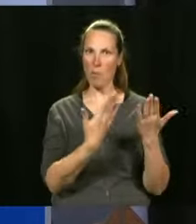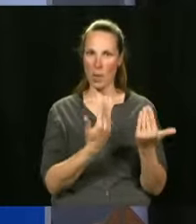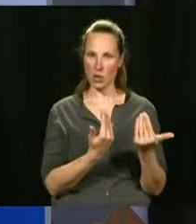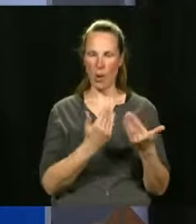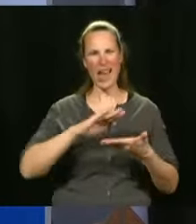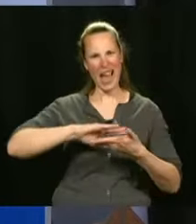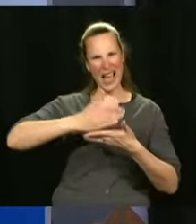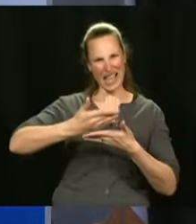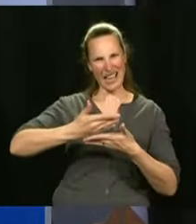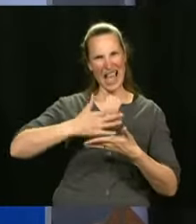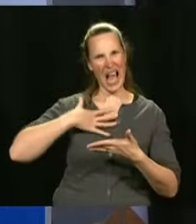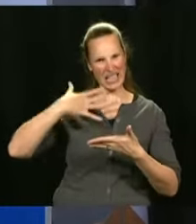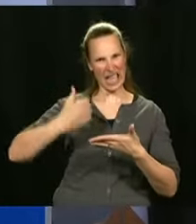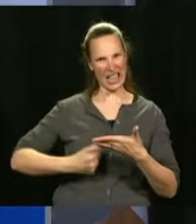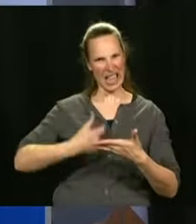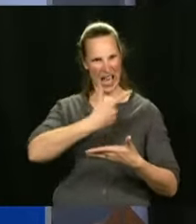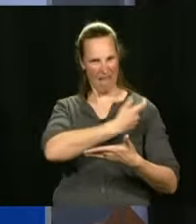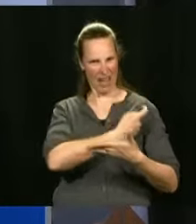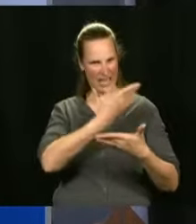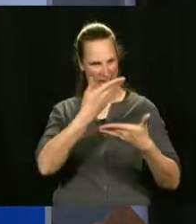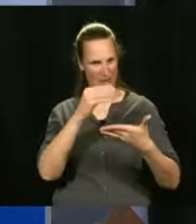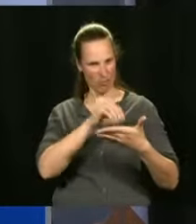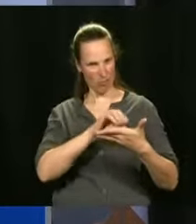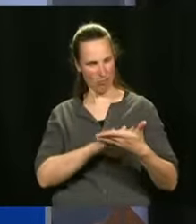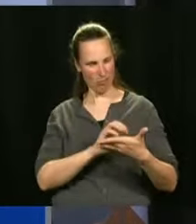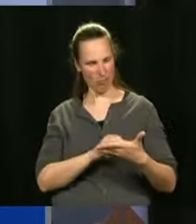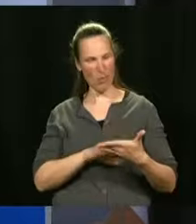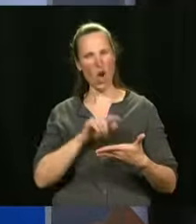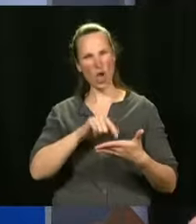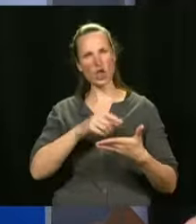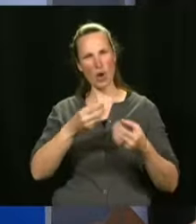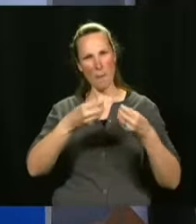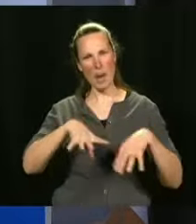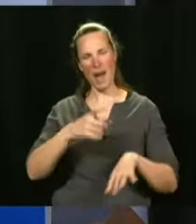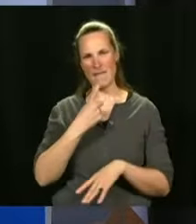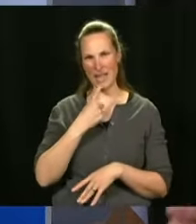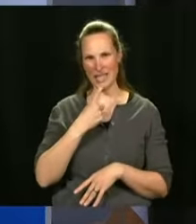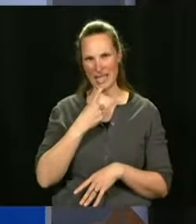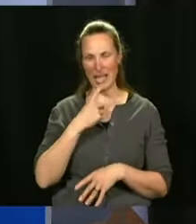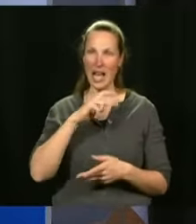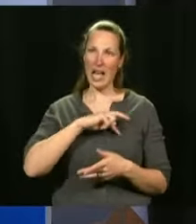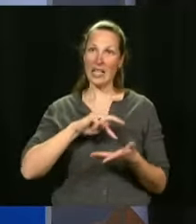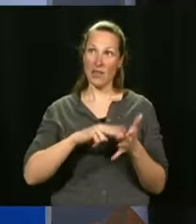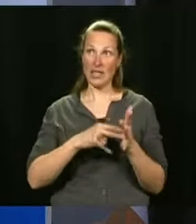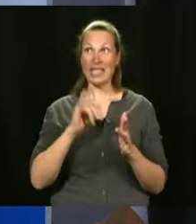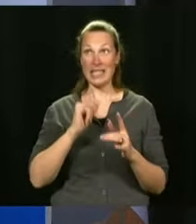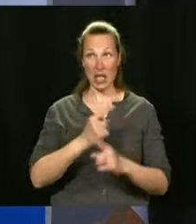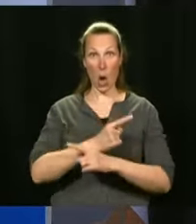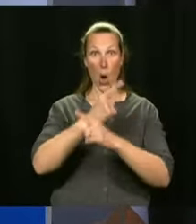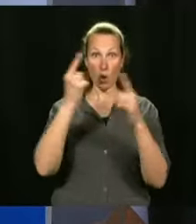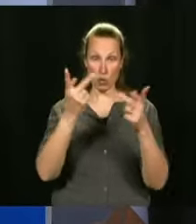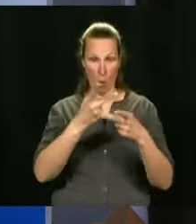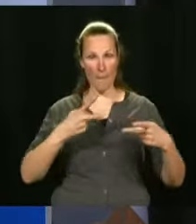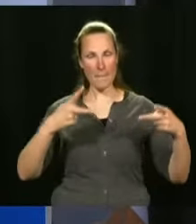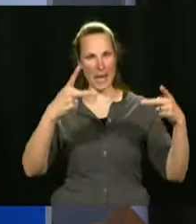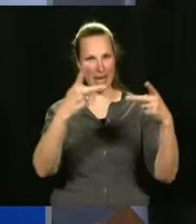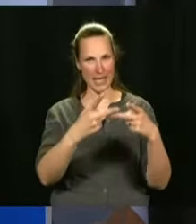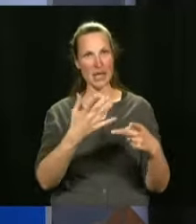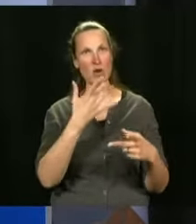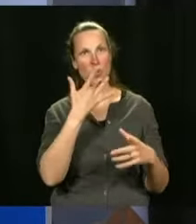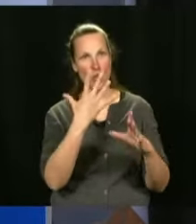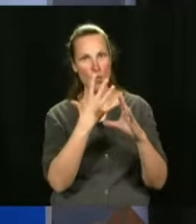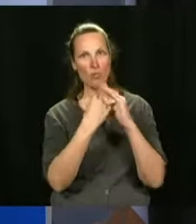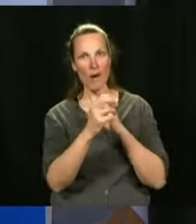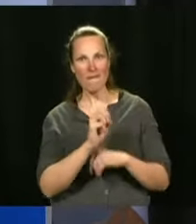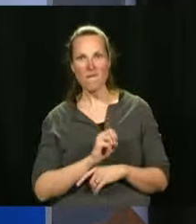the booklet, the vaccine booklet can be lost. We're happy to offer this. It will be useful if you want to travel abroad, because it might be